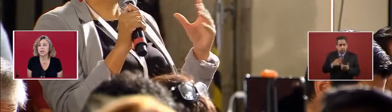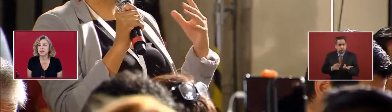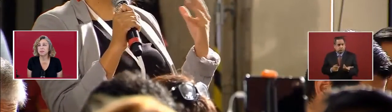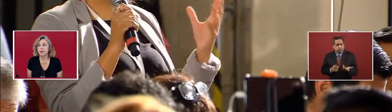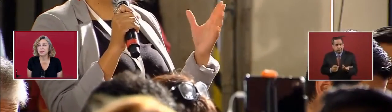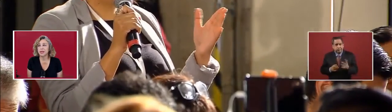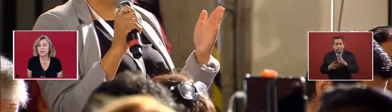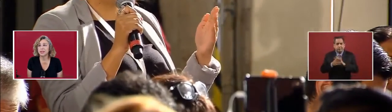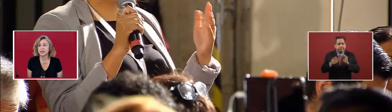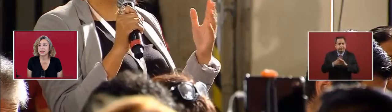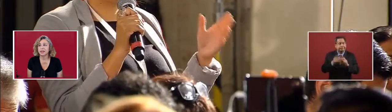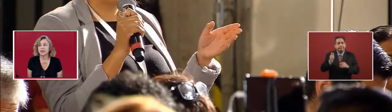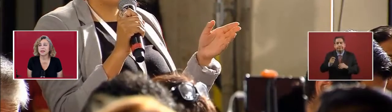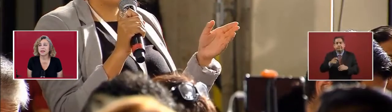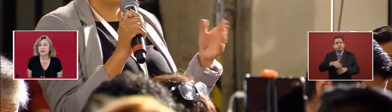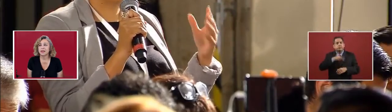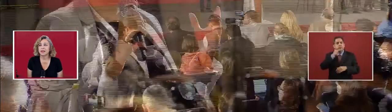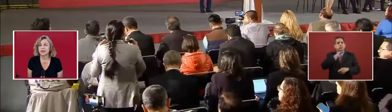being spent on PEMEX.